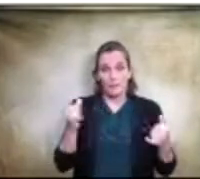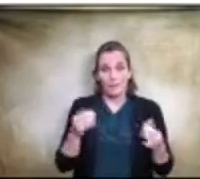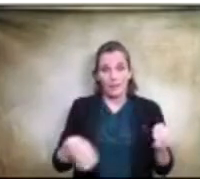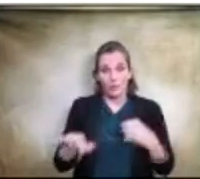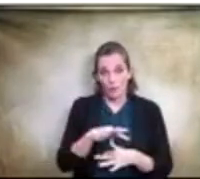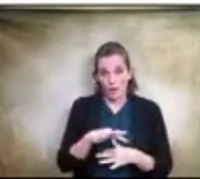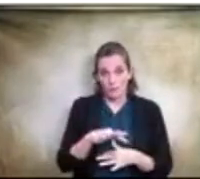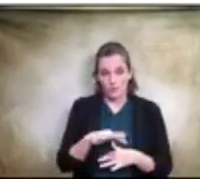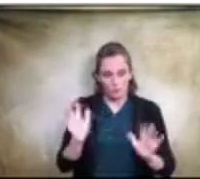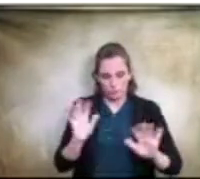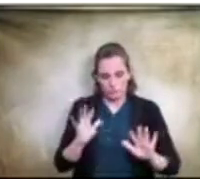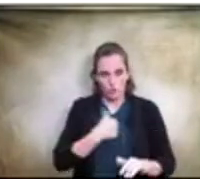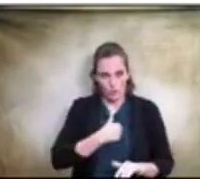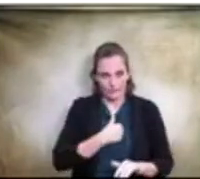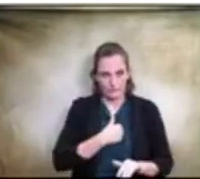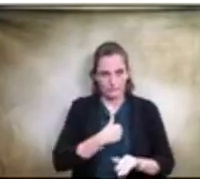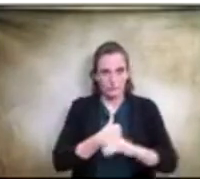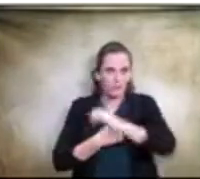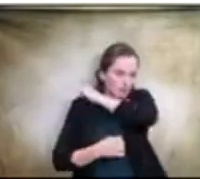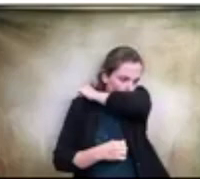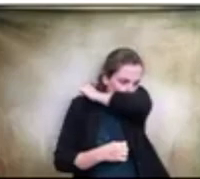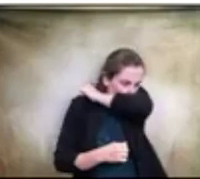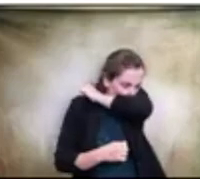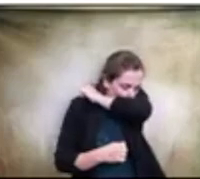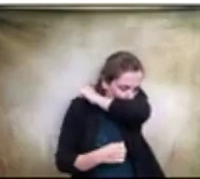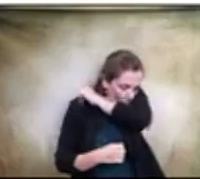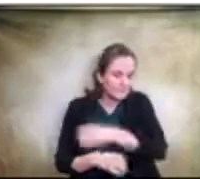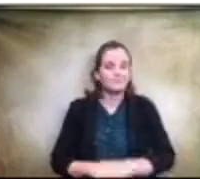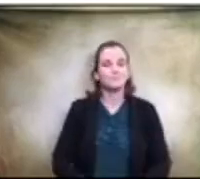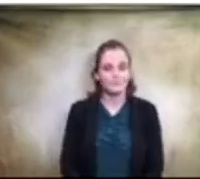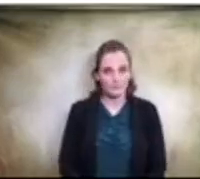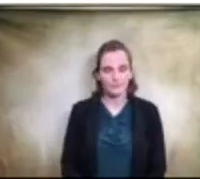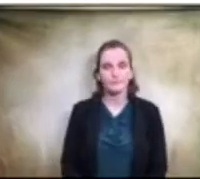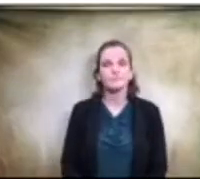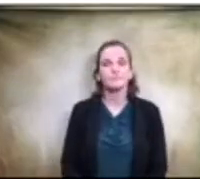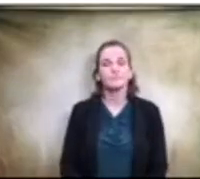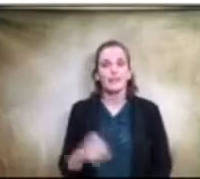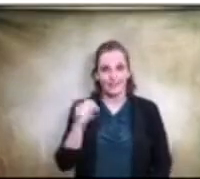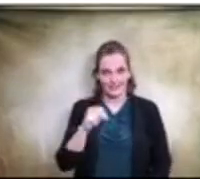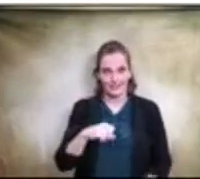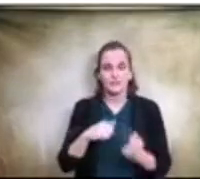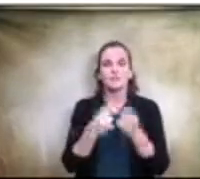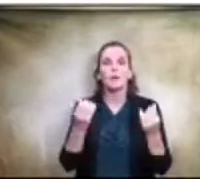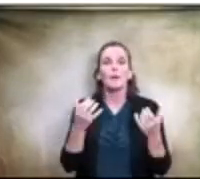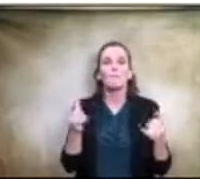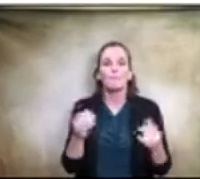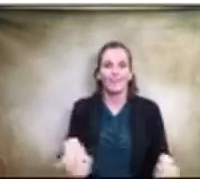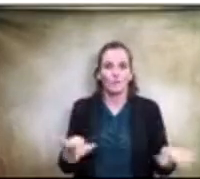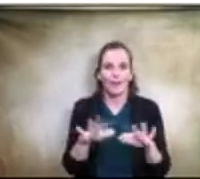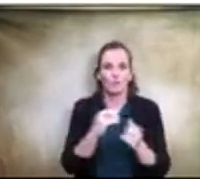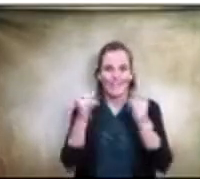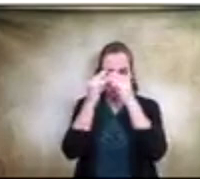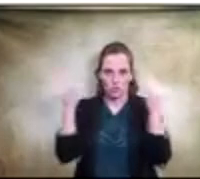yeah yes yes yes 6.7 playgrounds and shade structures i'll move to um